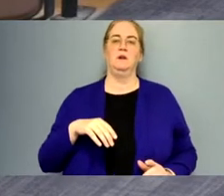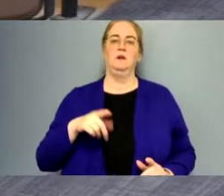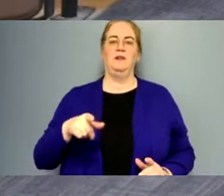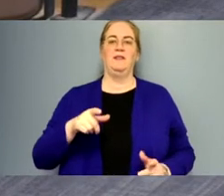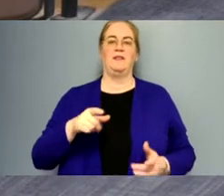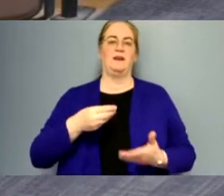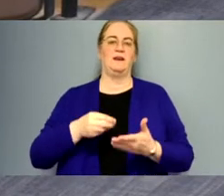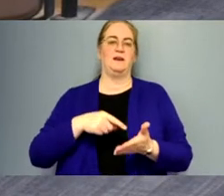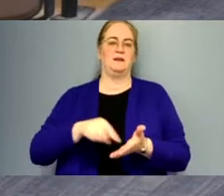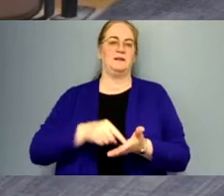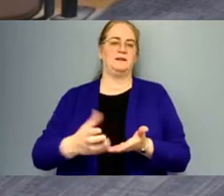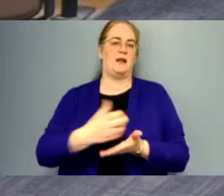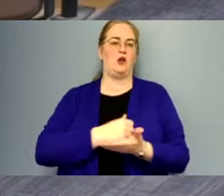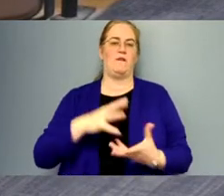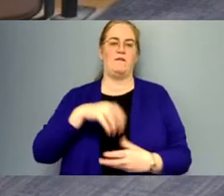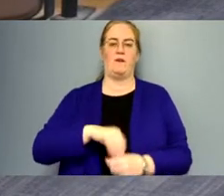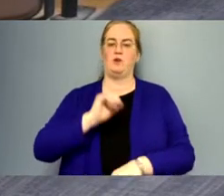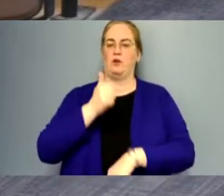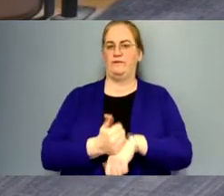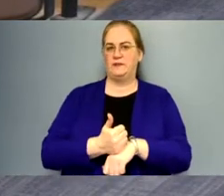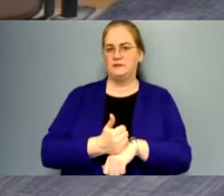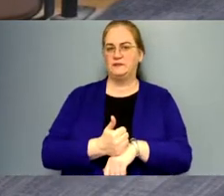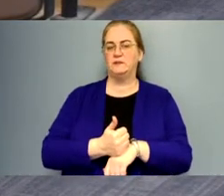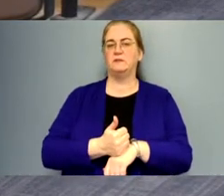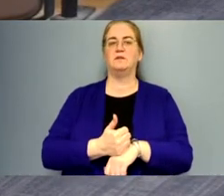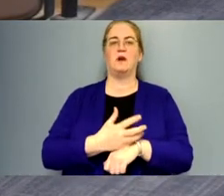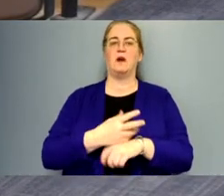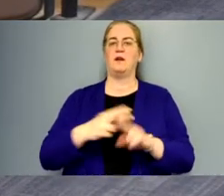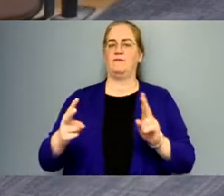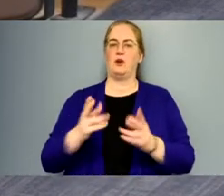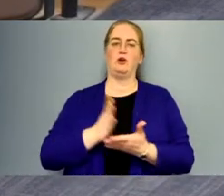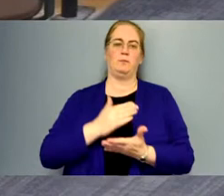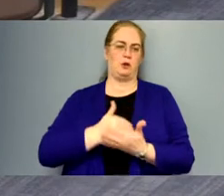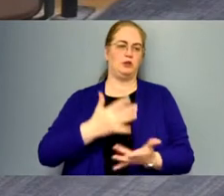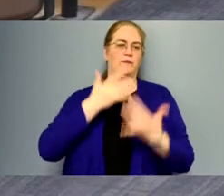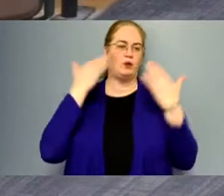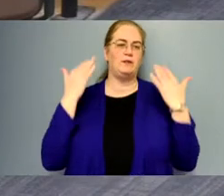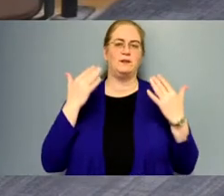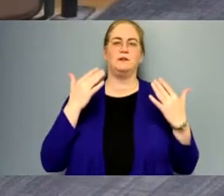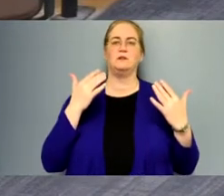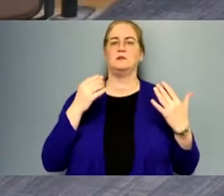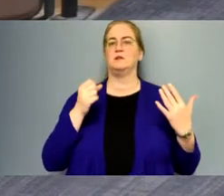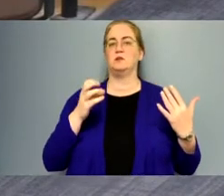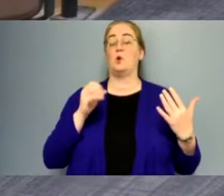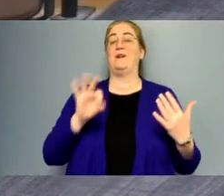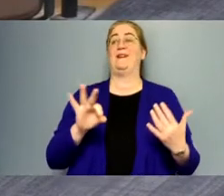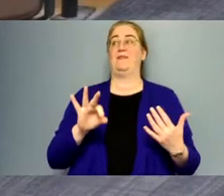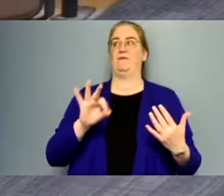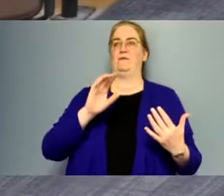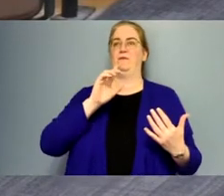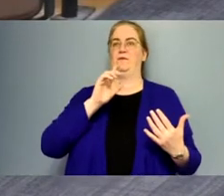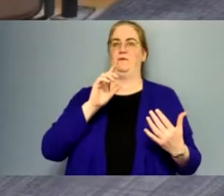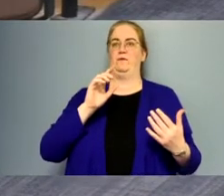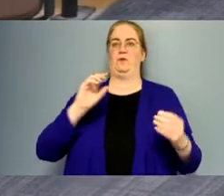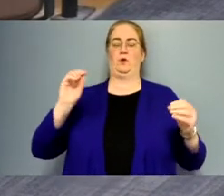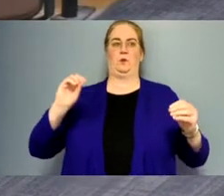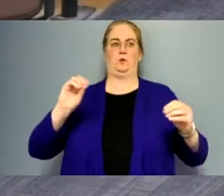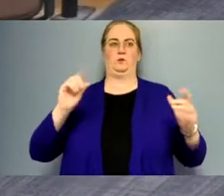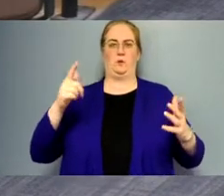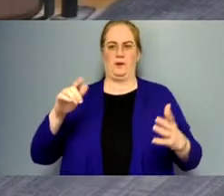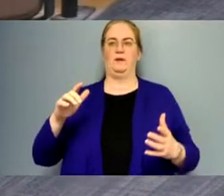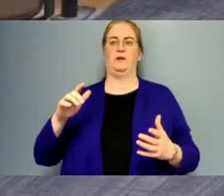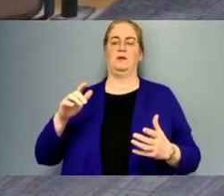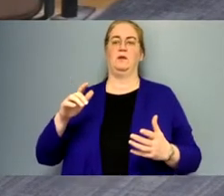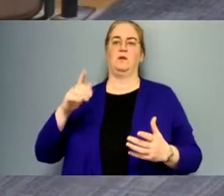salaries involved are, are a fixed amount and very budget friendly. So if there were, in case there weren't any, the courts would have to